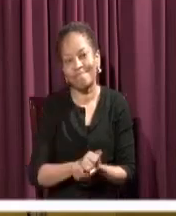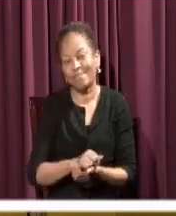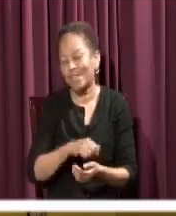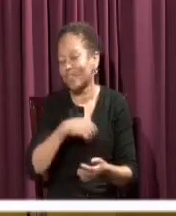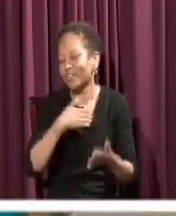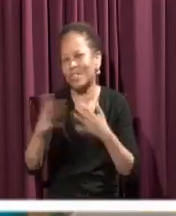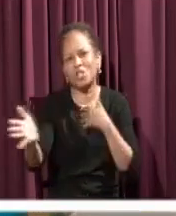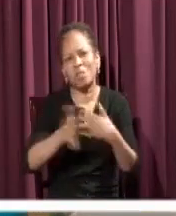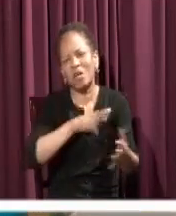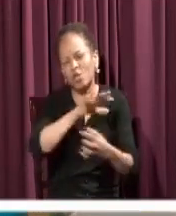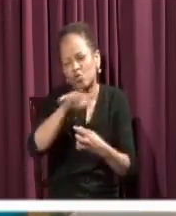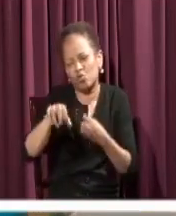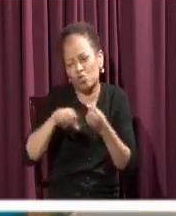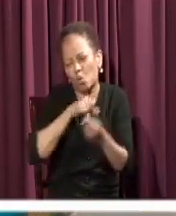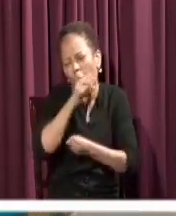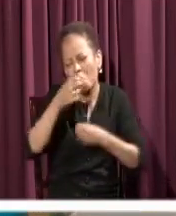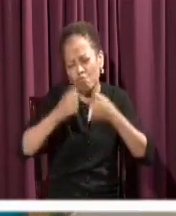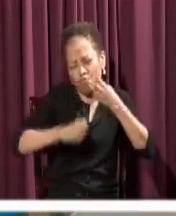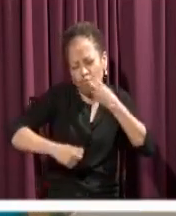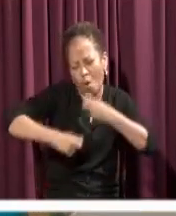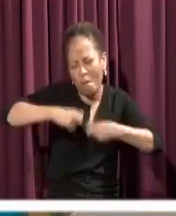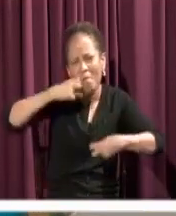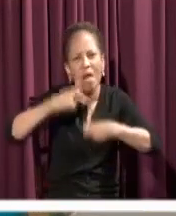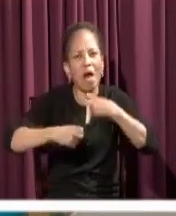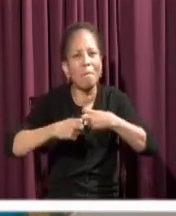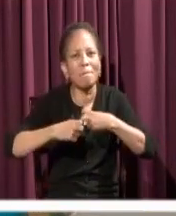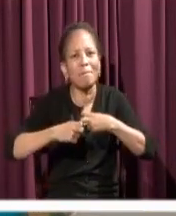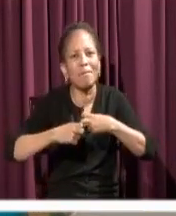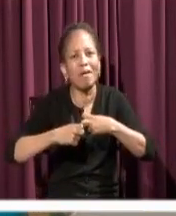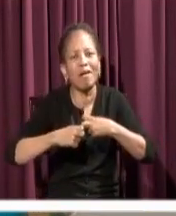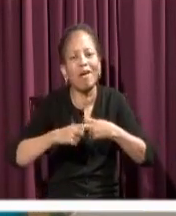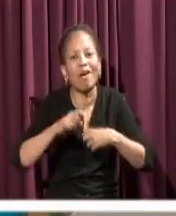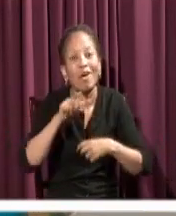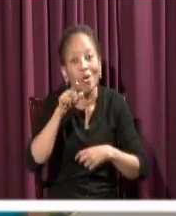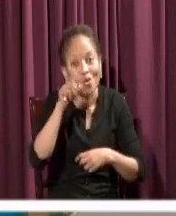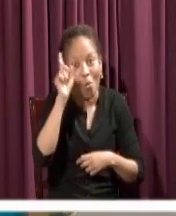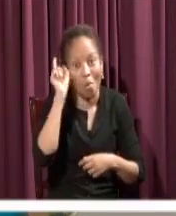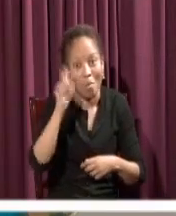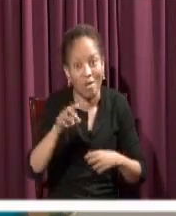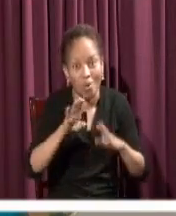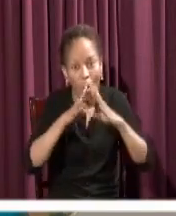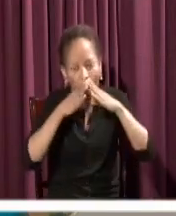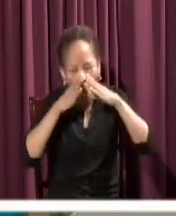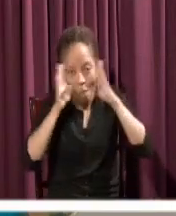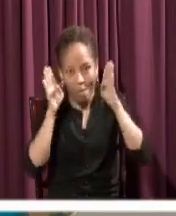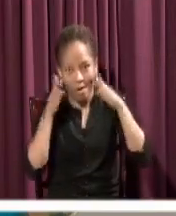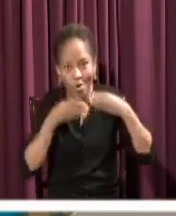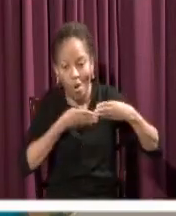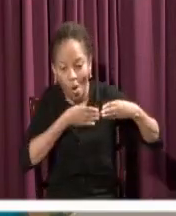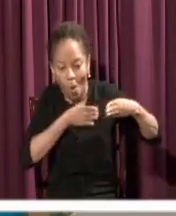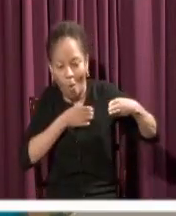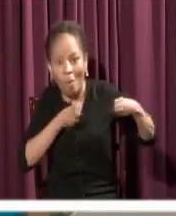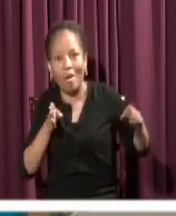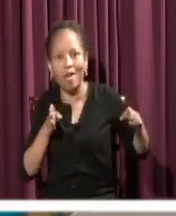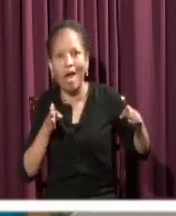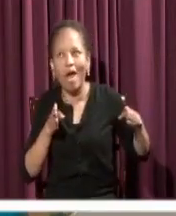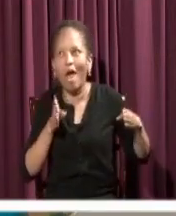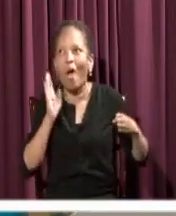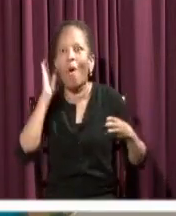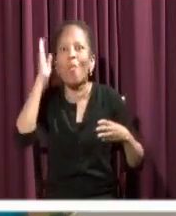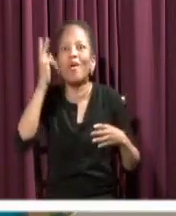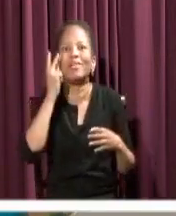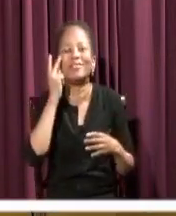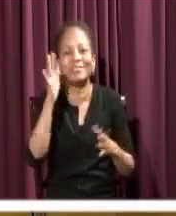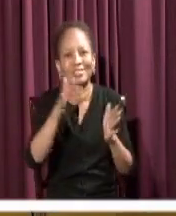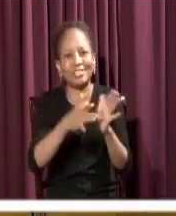He will be here. And if you have the eyes to see the heart wide open you too will recognize him in the